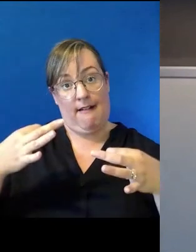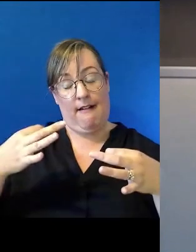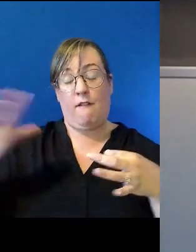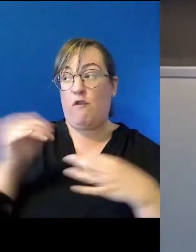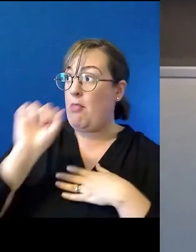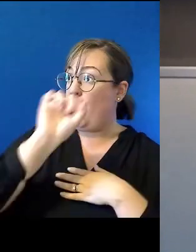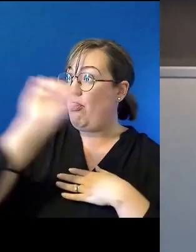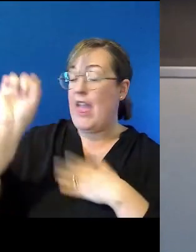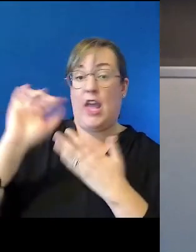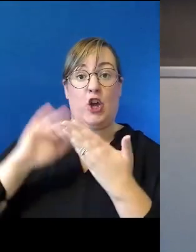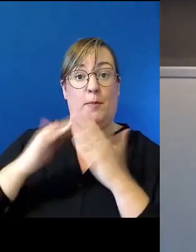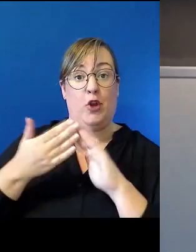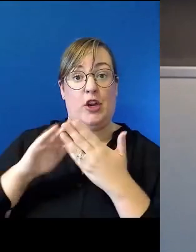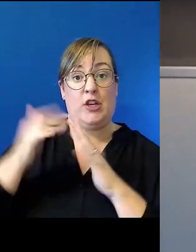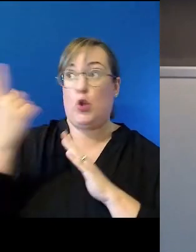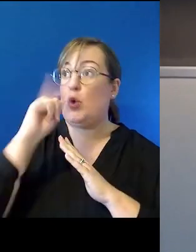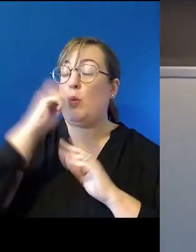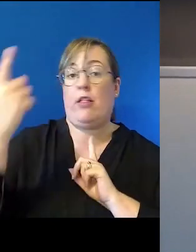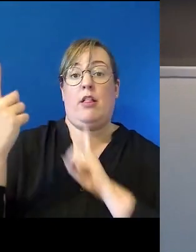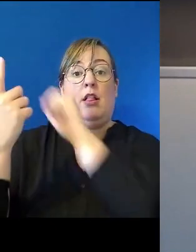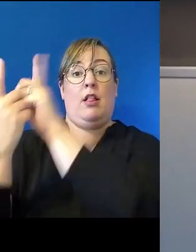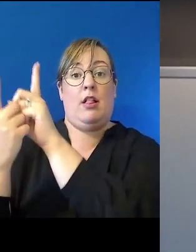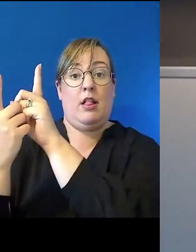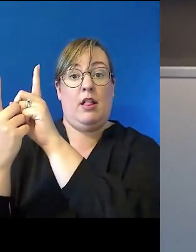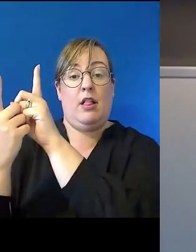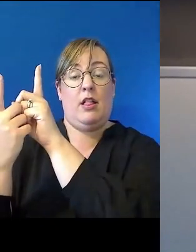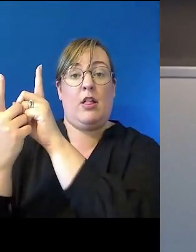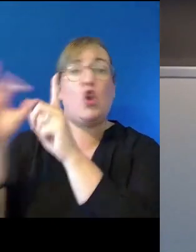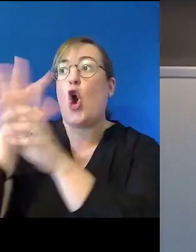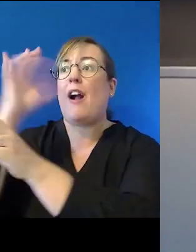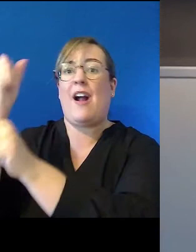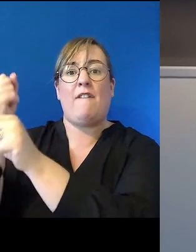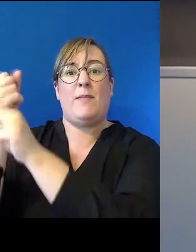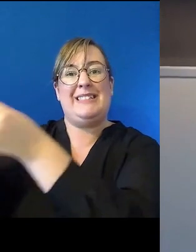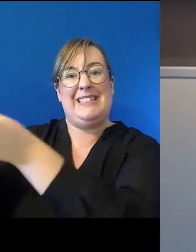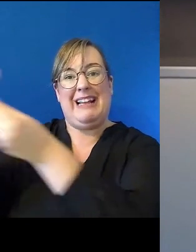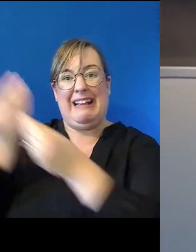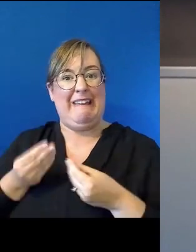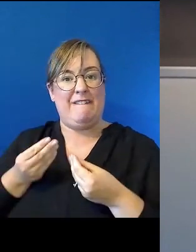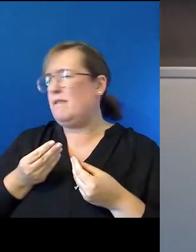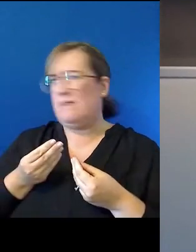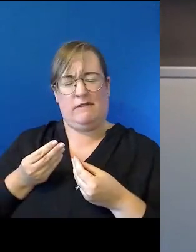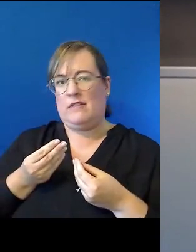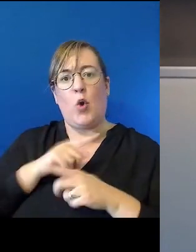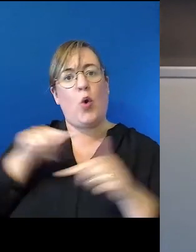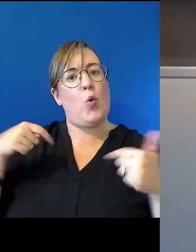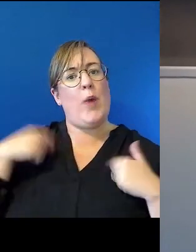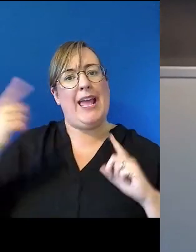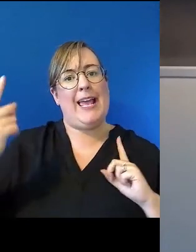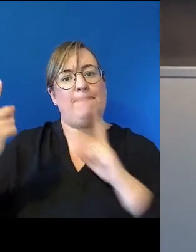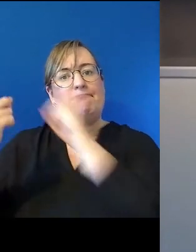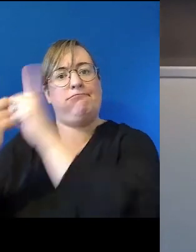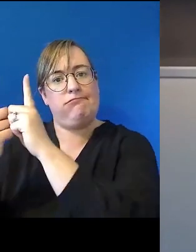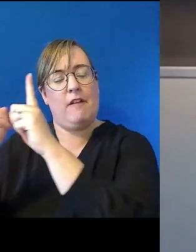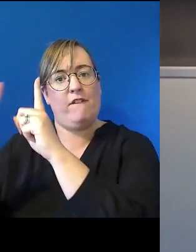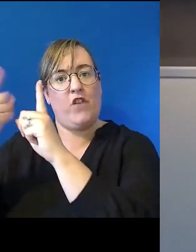engages with government on their behalf instead of governments just handpicking who they choose to speak to, then they